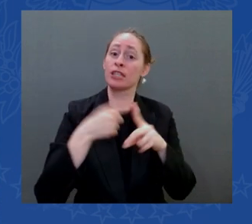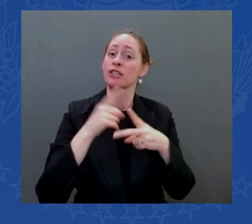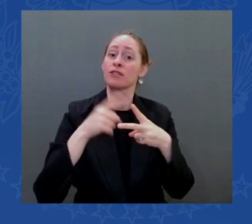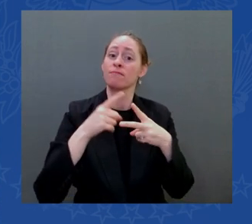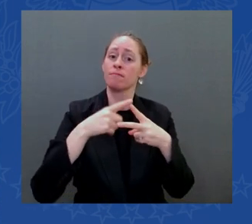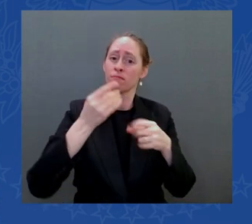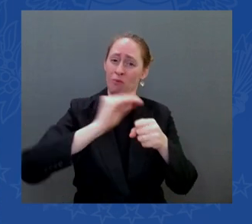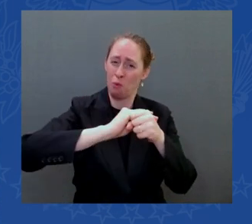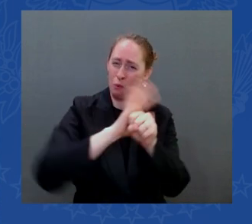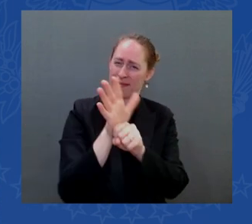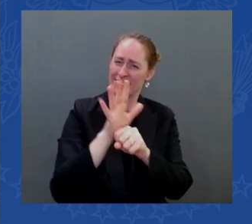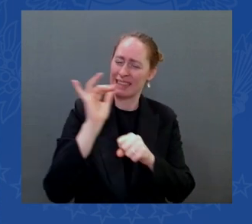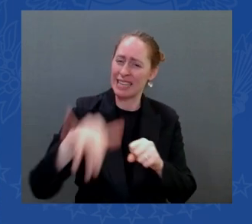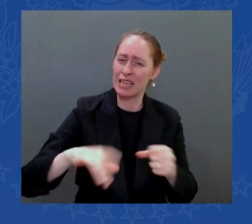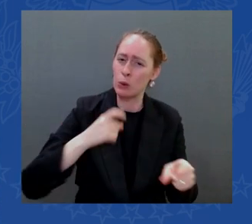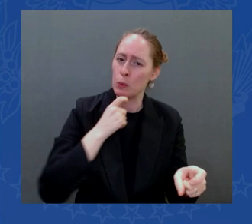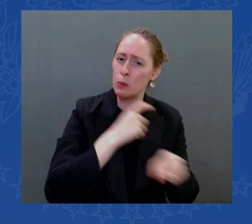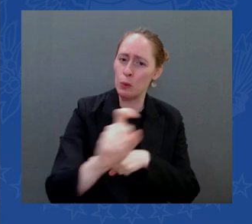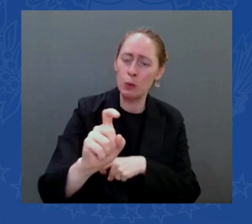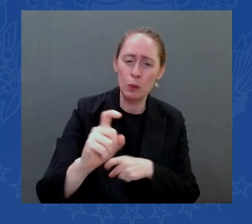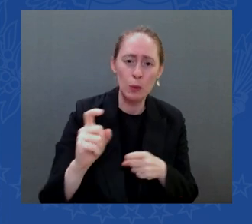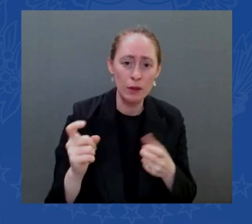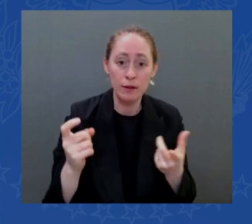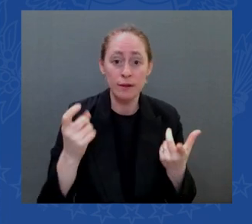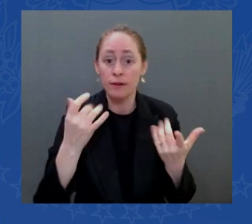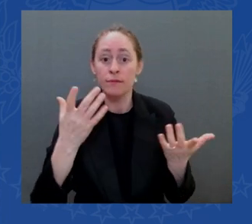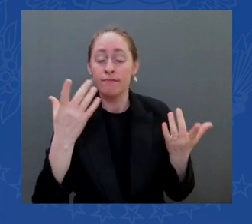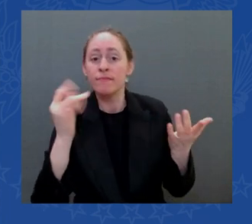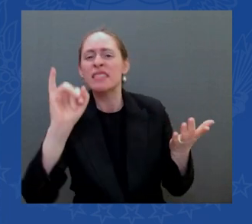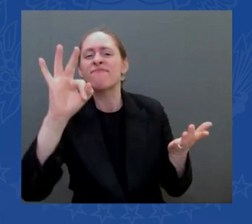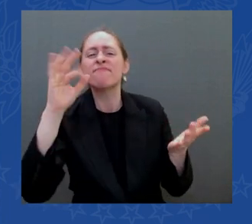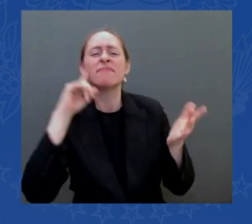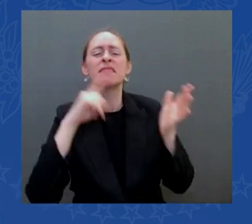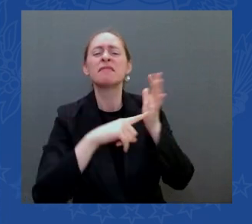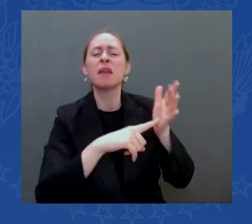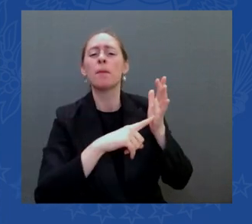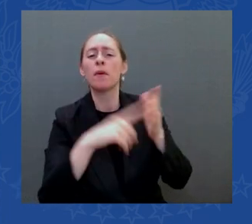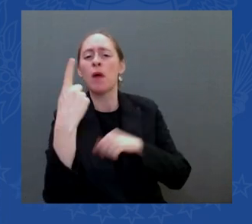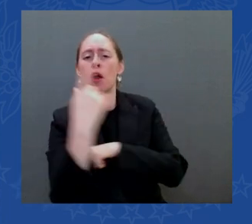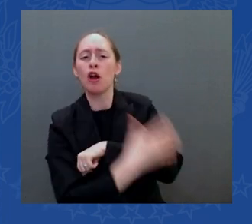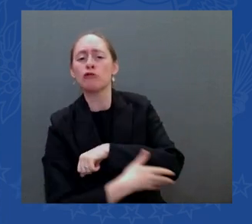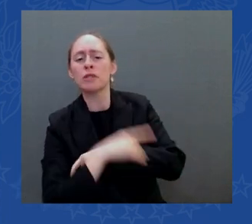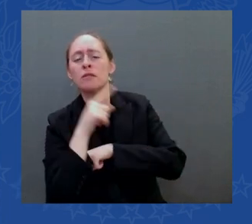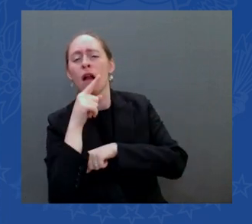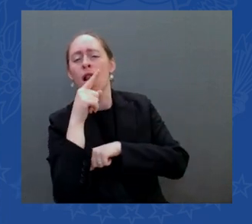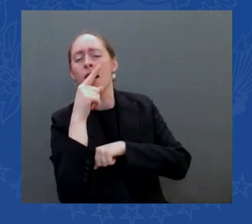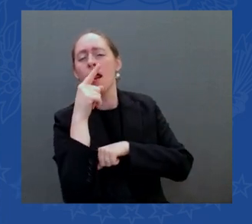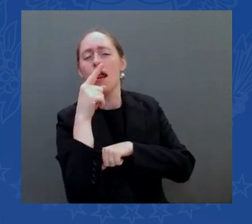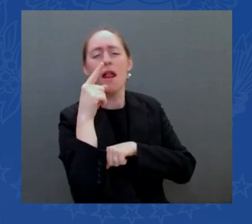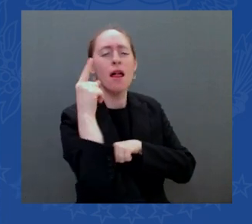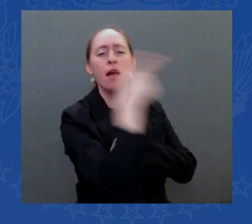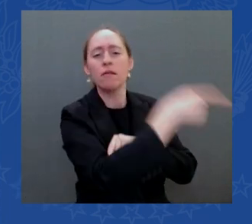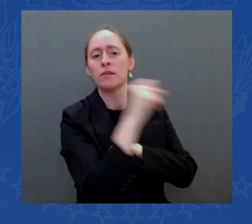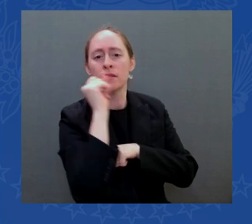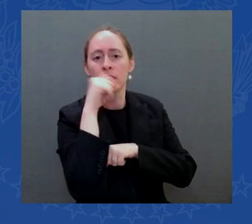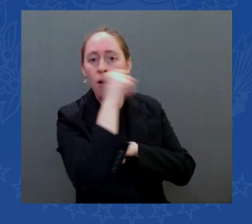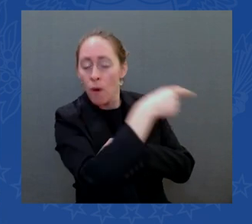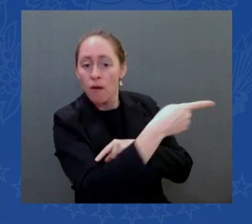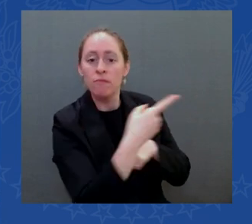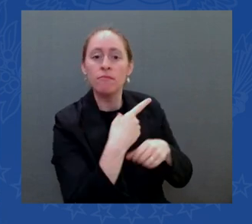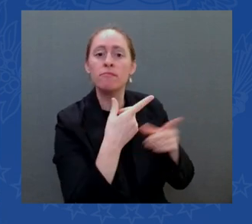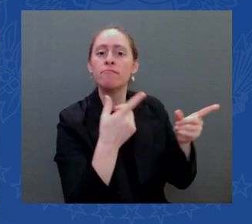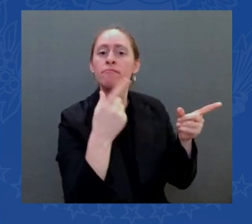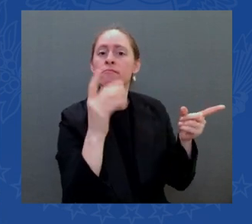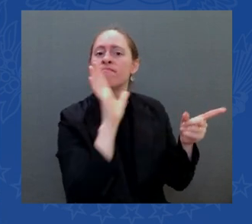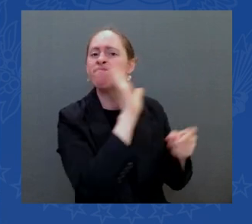because of a covet outbreak it causes a ripple effect to slow down manufacturing in detroit where they need